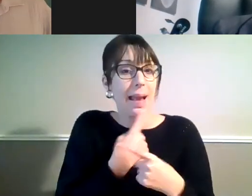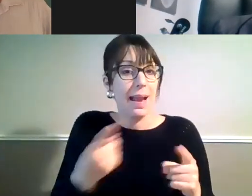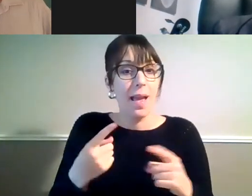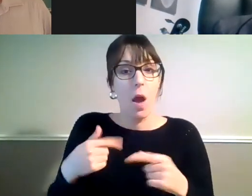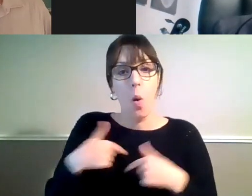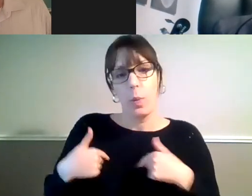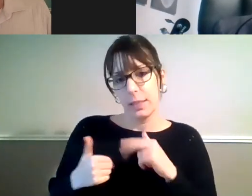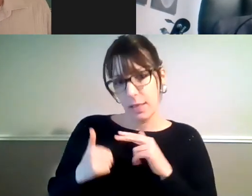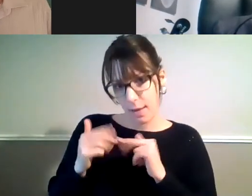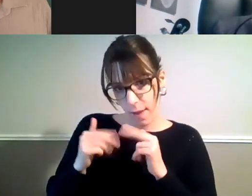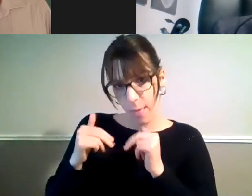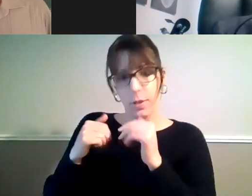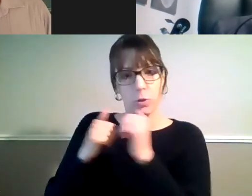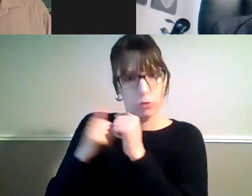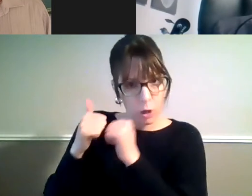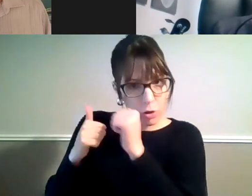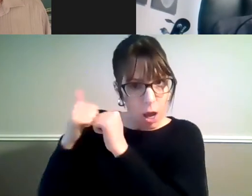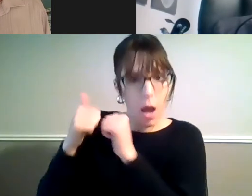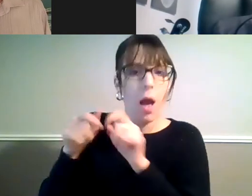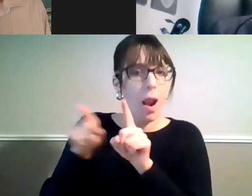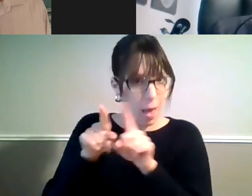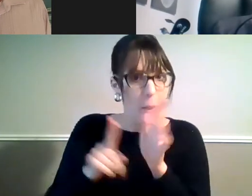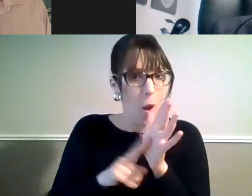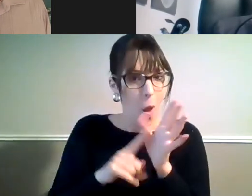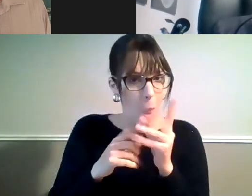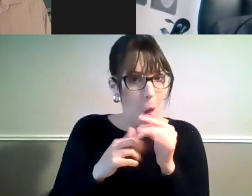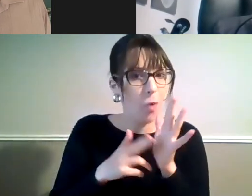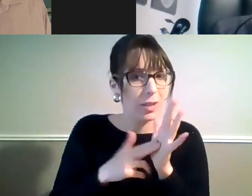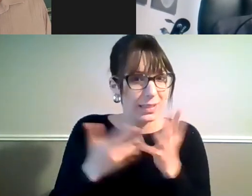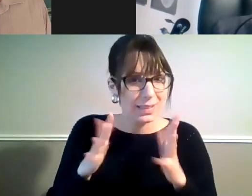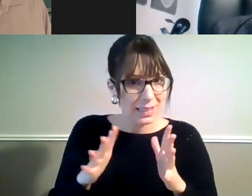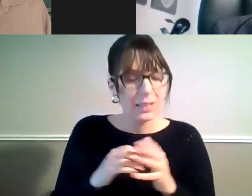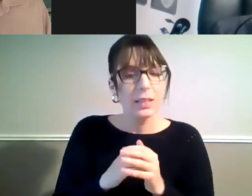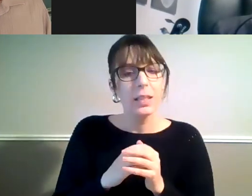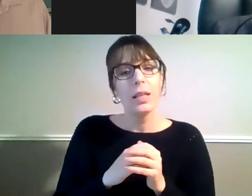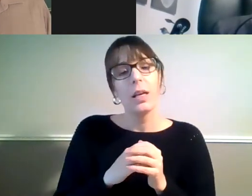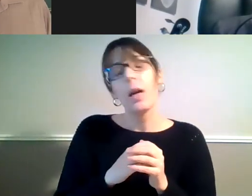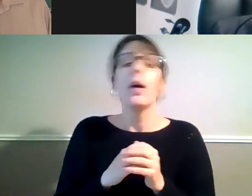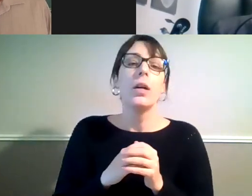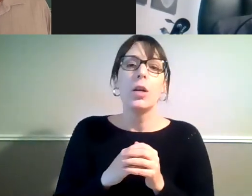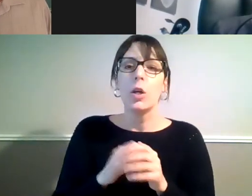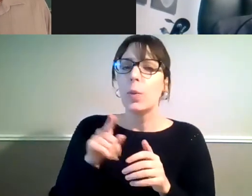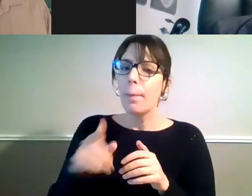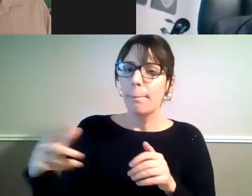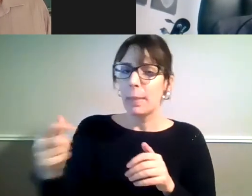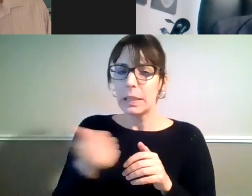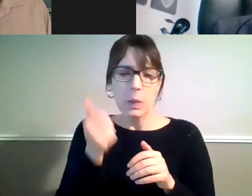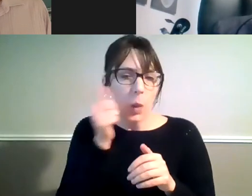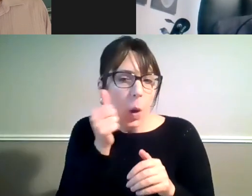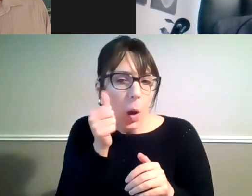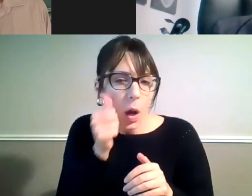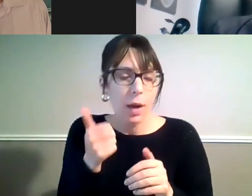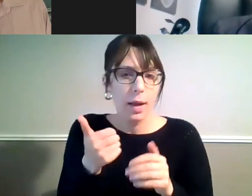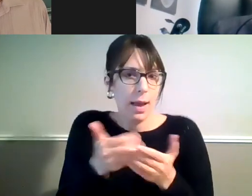campaign, such as Lauren, and I'm sure you've had others involved as well, know how critical it is to actually